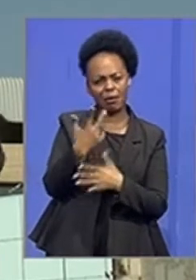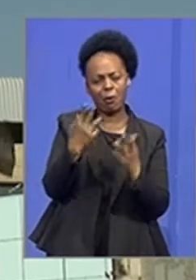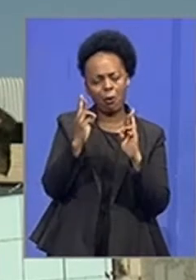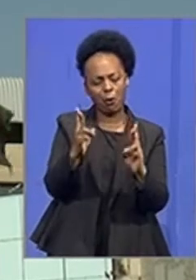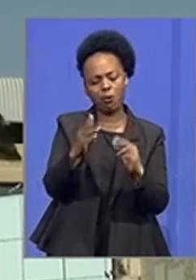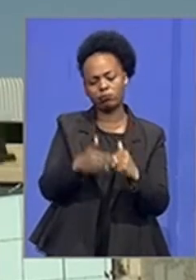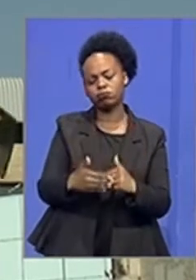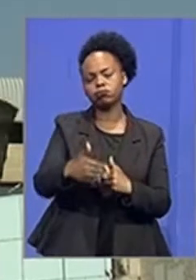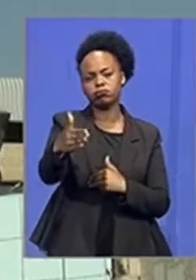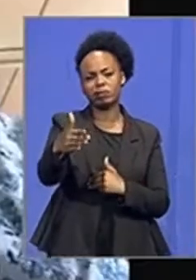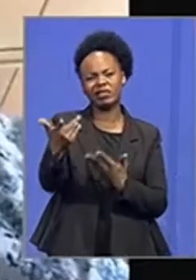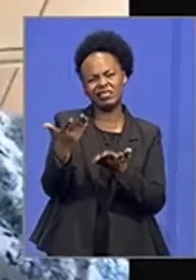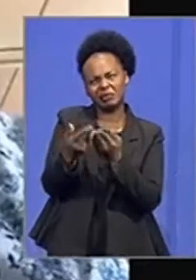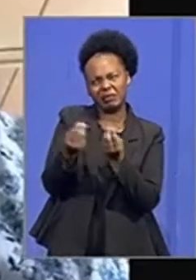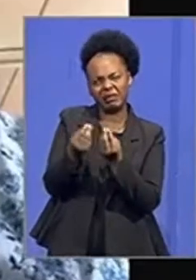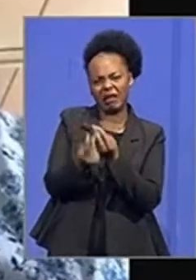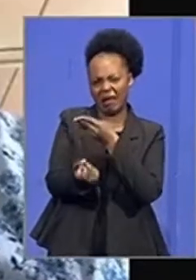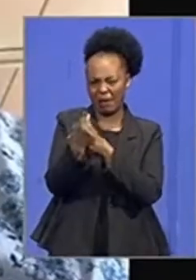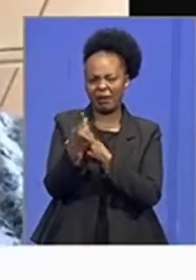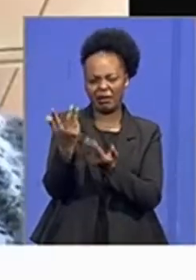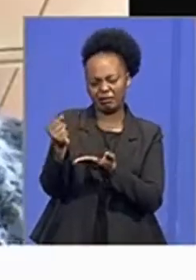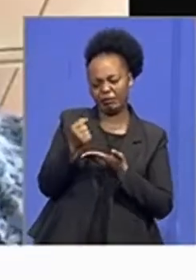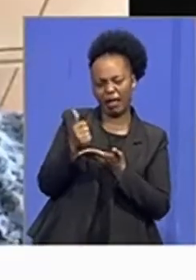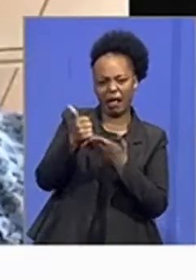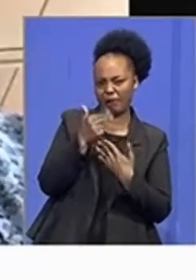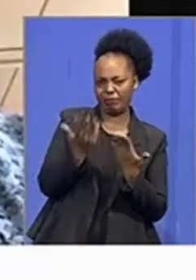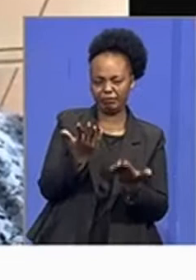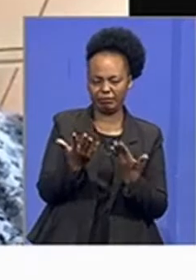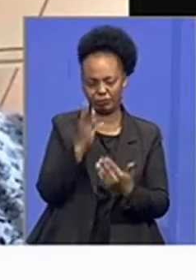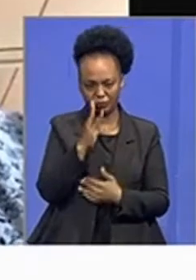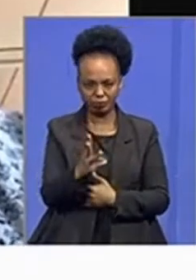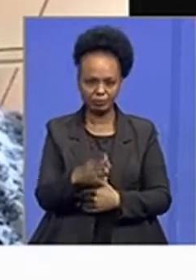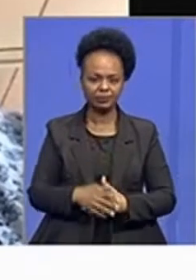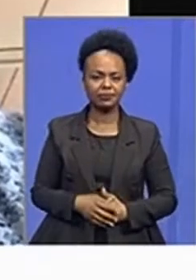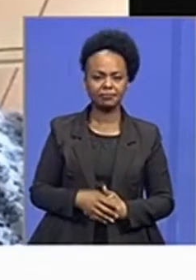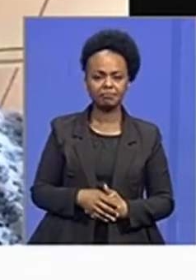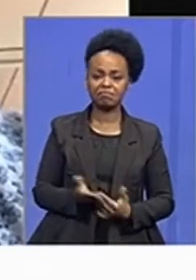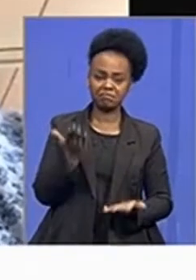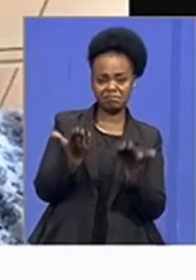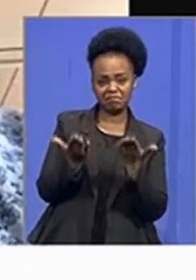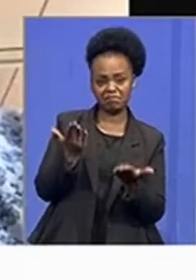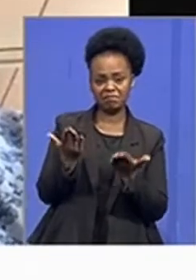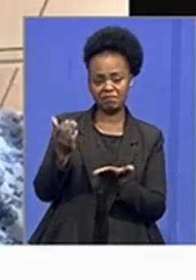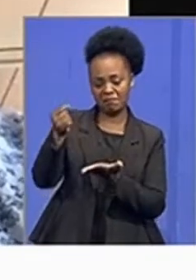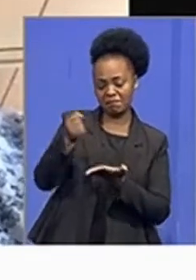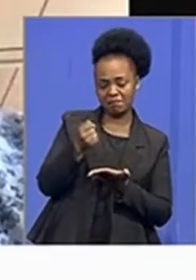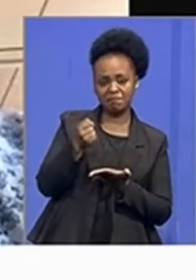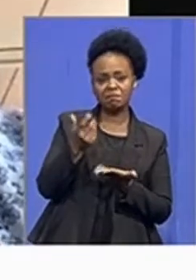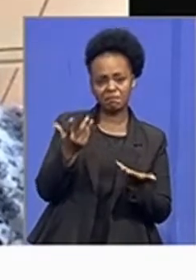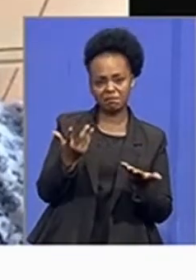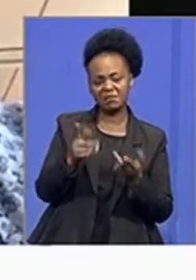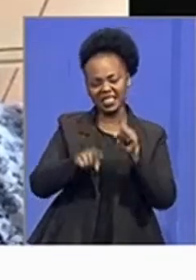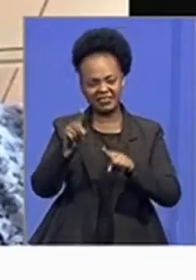A deal scenario that would be publicly funded through a range of mechanisms.